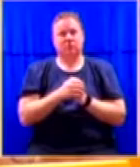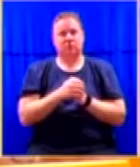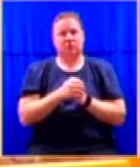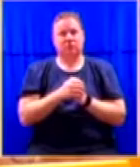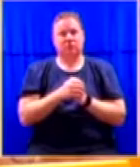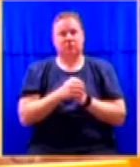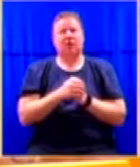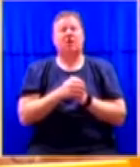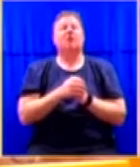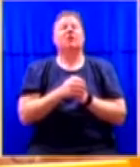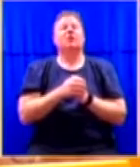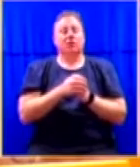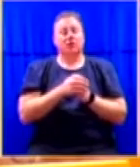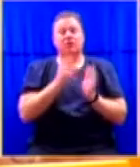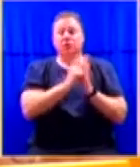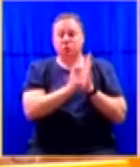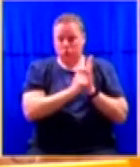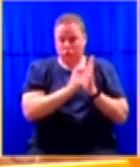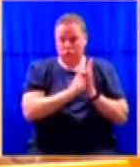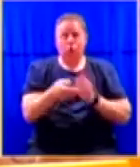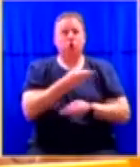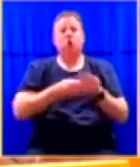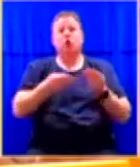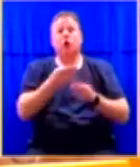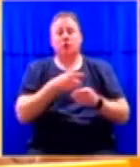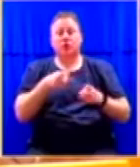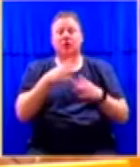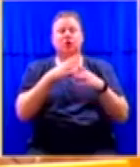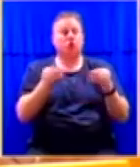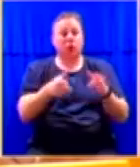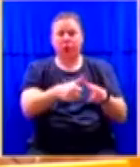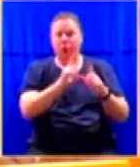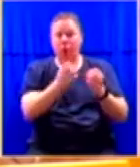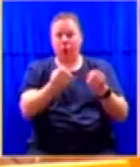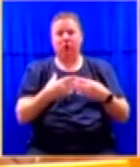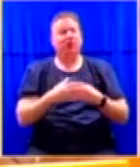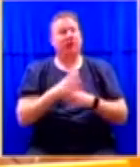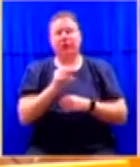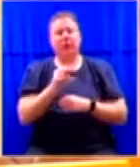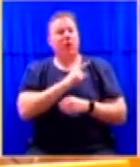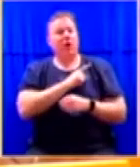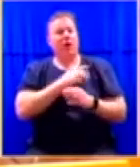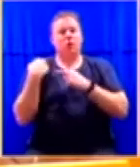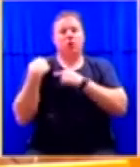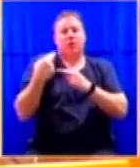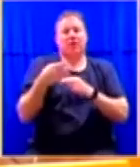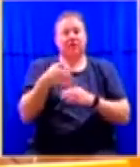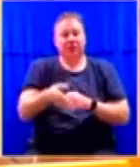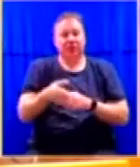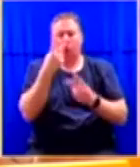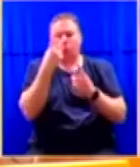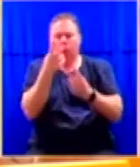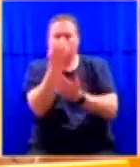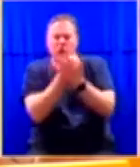corruption. They have noted, of course, as they often do because they have their representatives here and they watch our economy